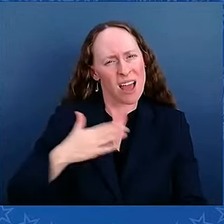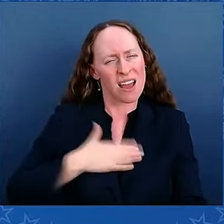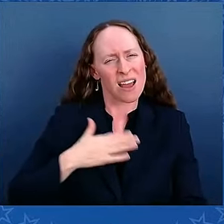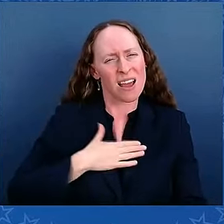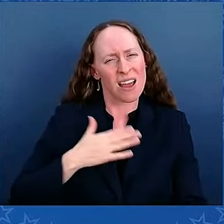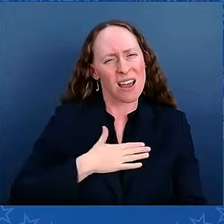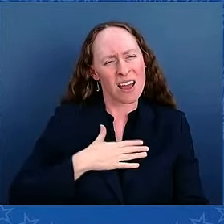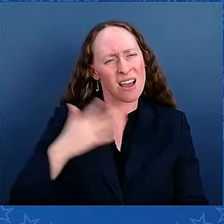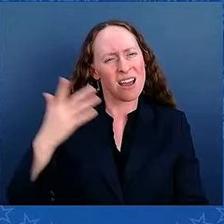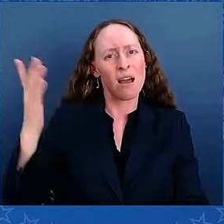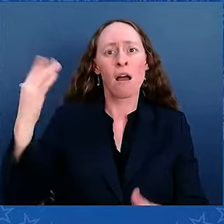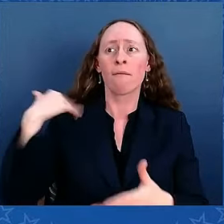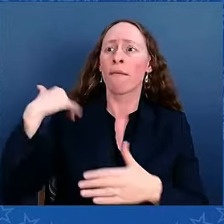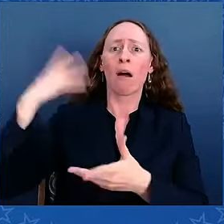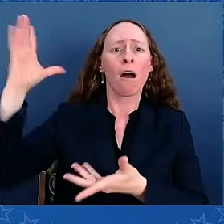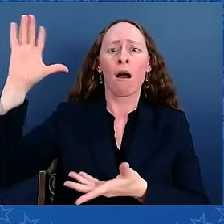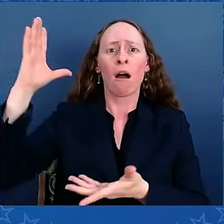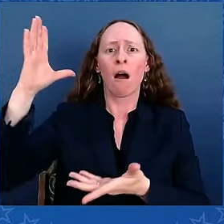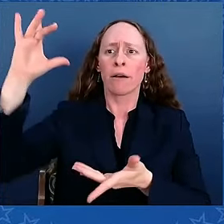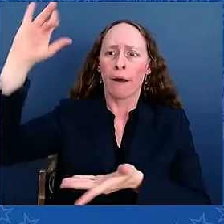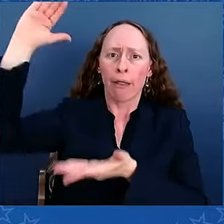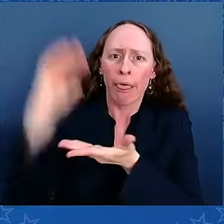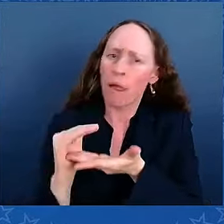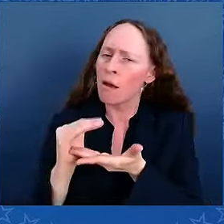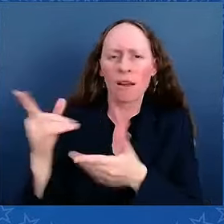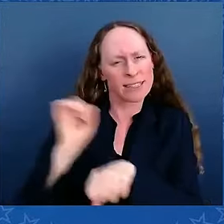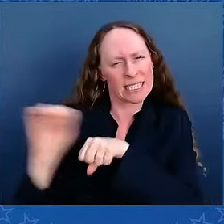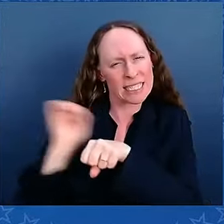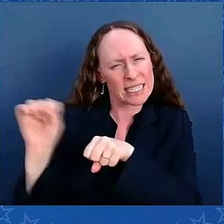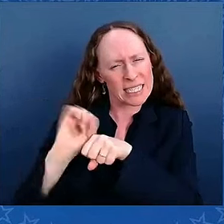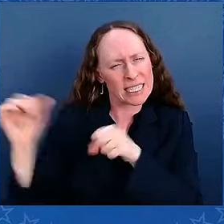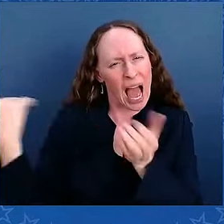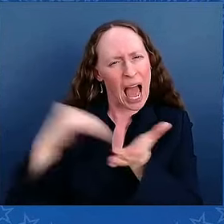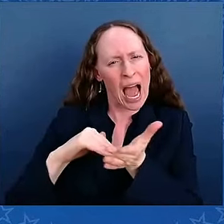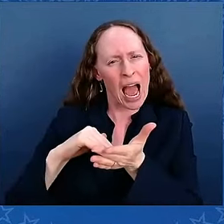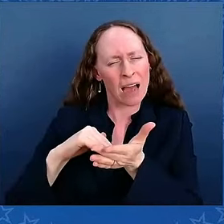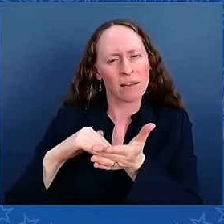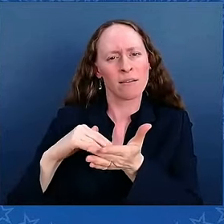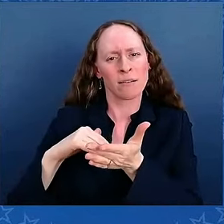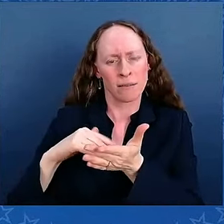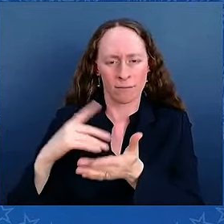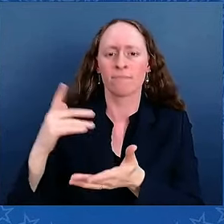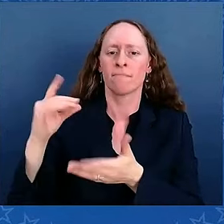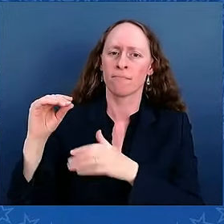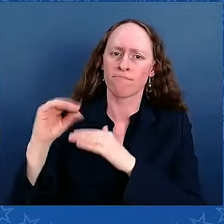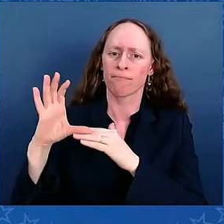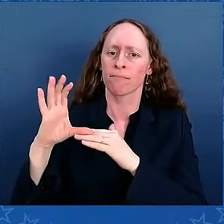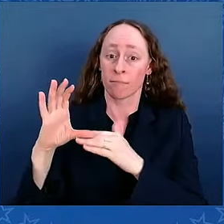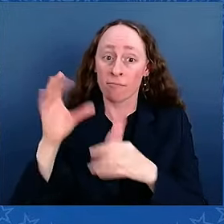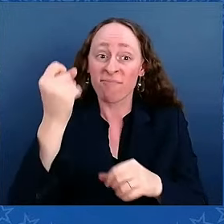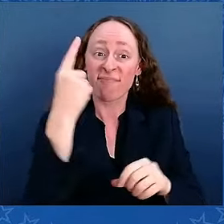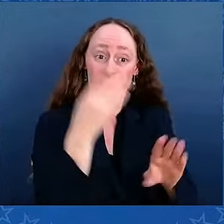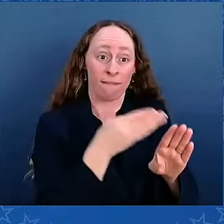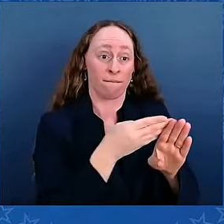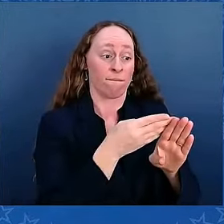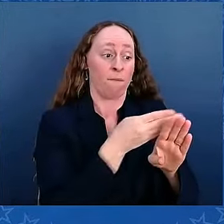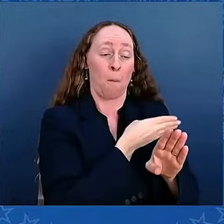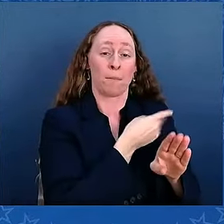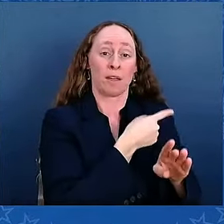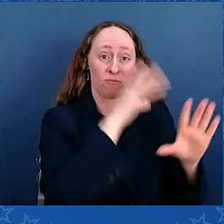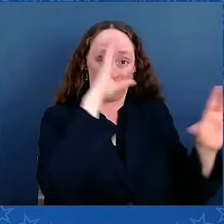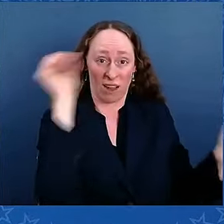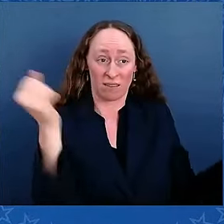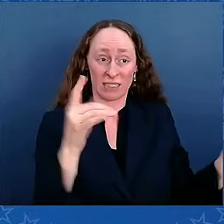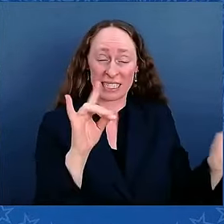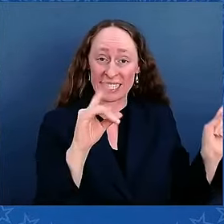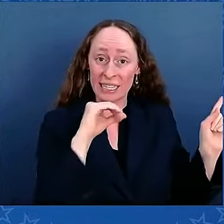people were living on the edge. And I myself thought I was never going to get that money back. The other administration sat on that for two